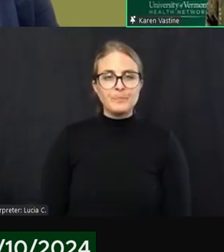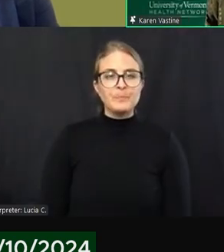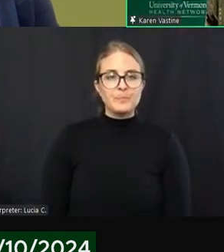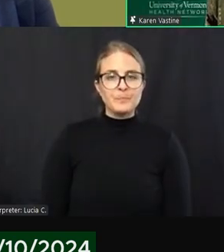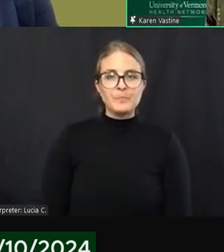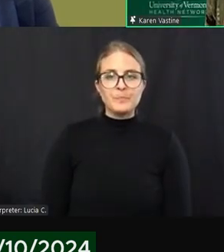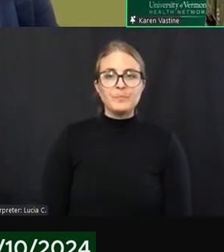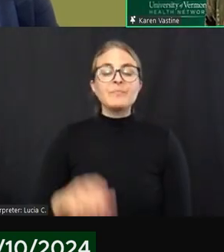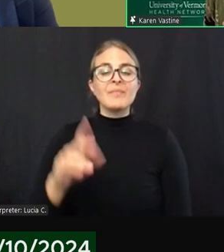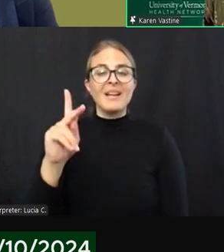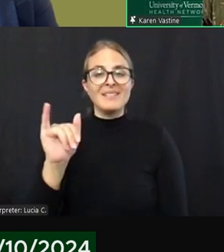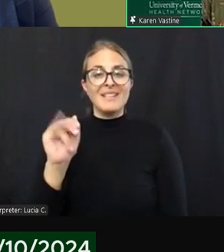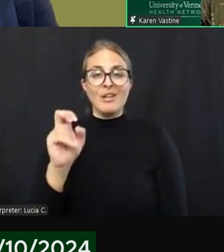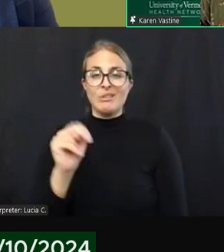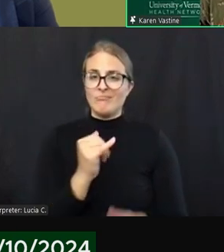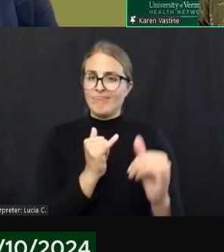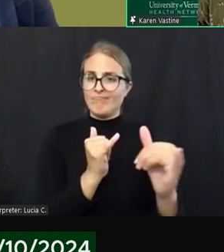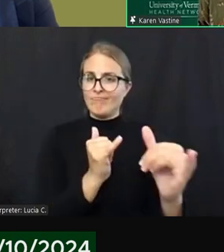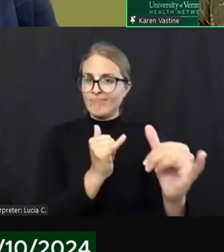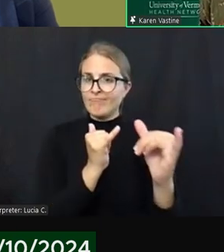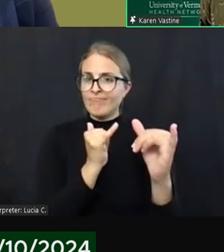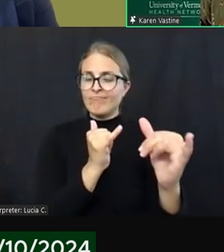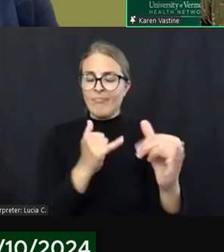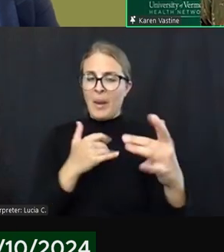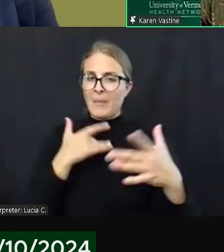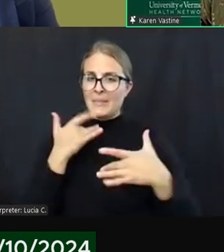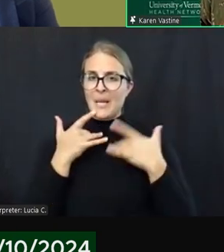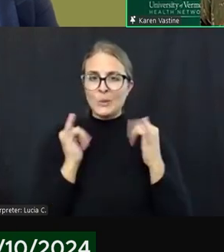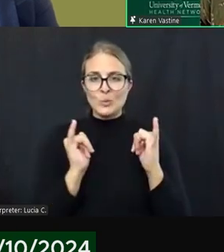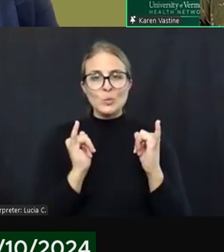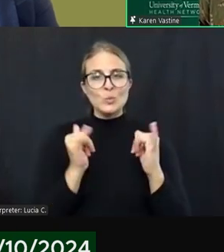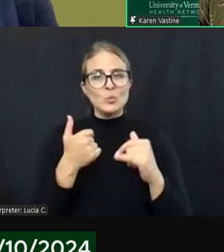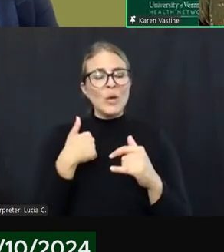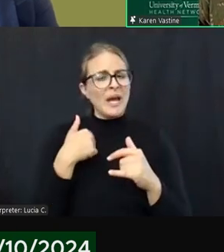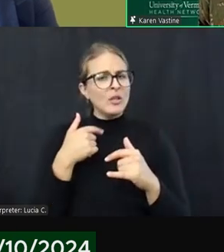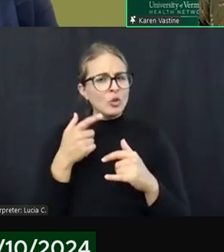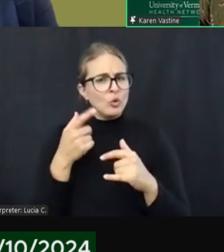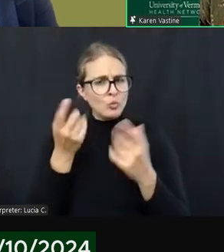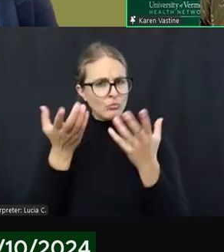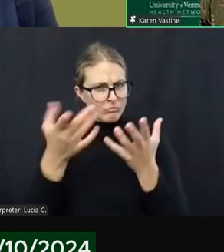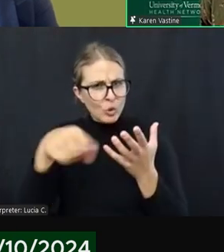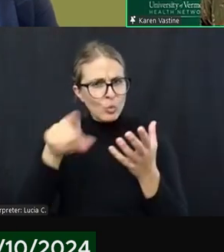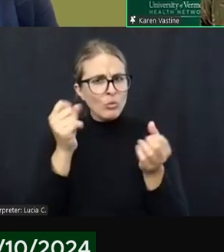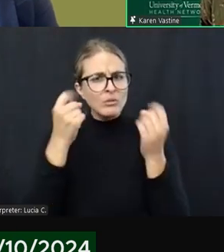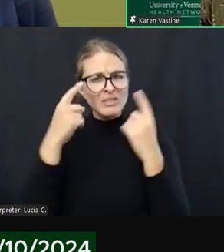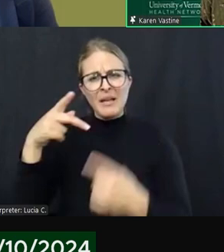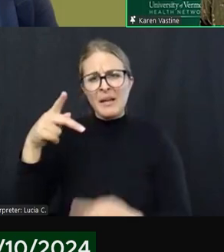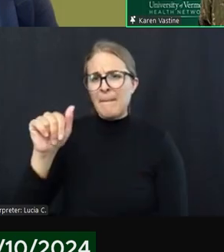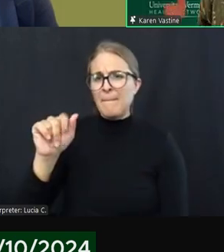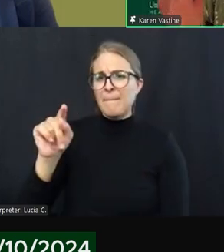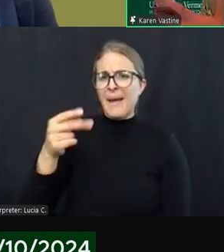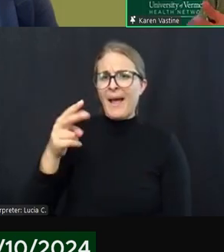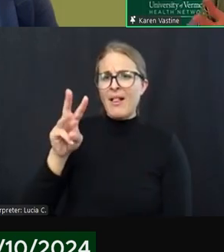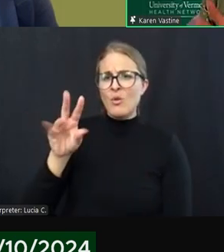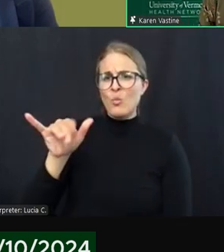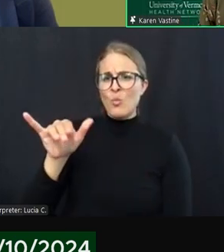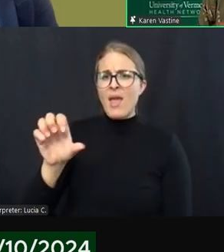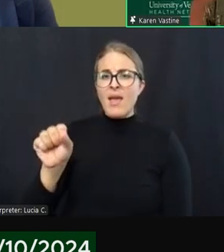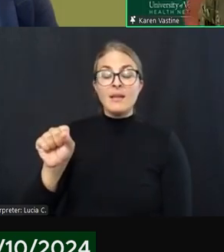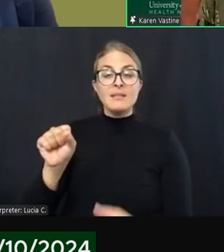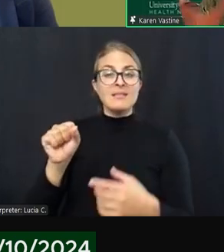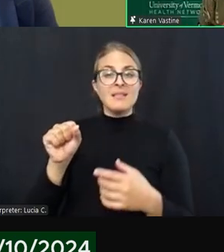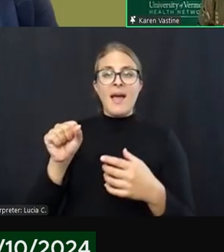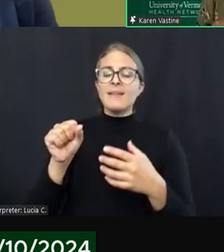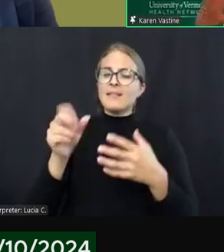Yeah. And we are too. And as, as you all may have gotten pathways has consistently led us in this